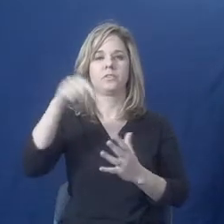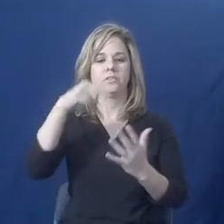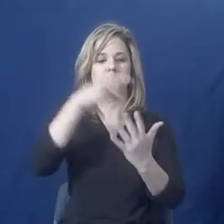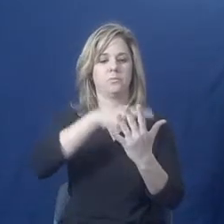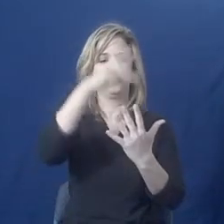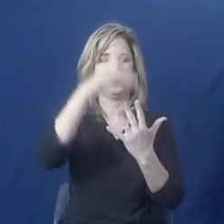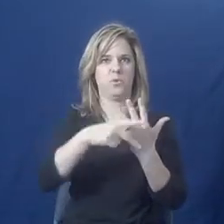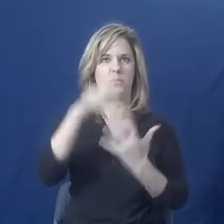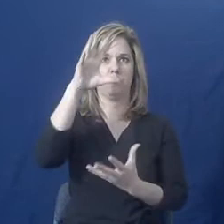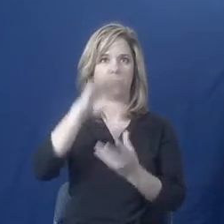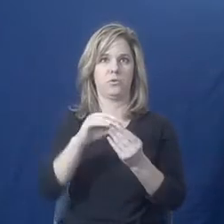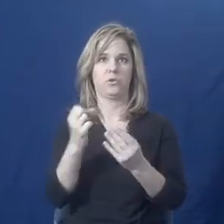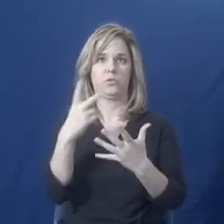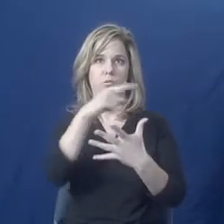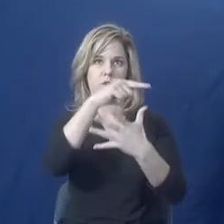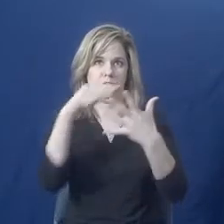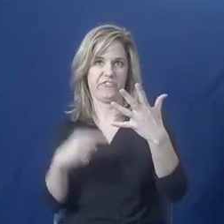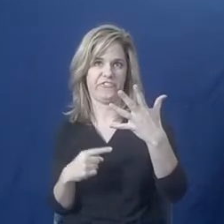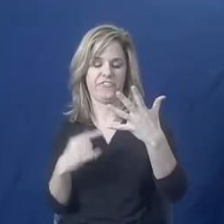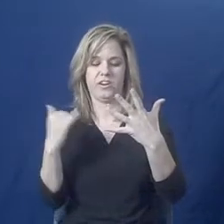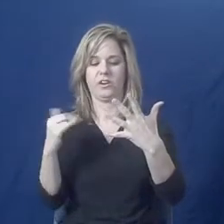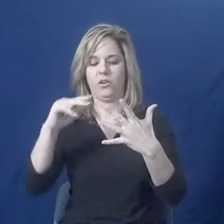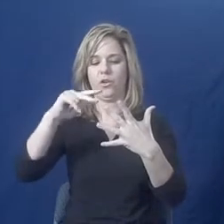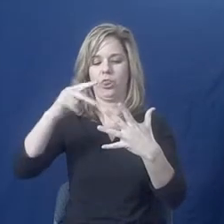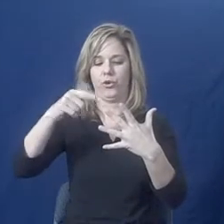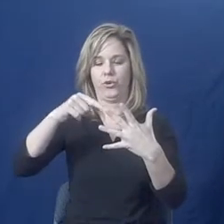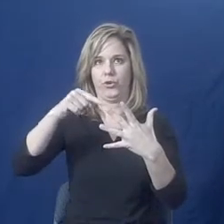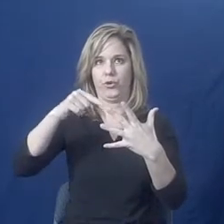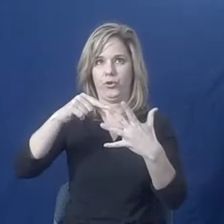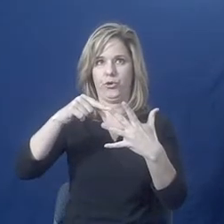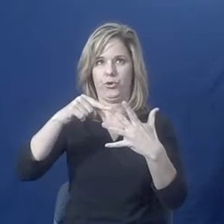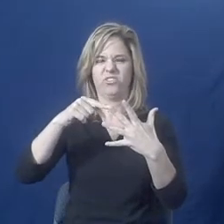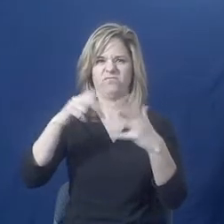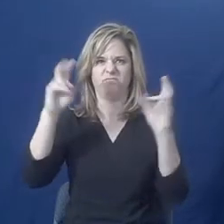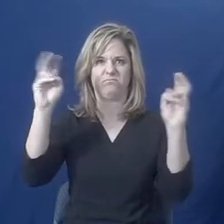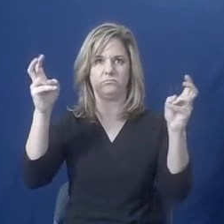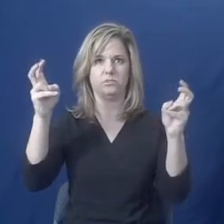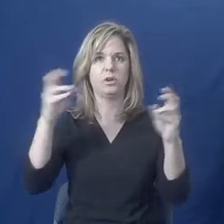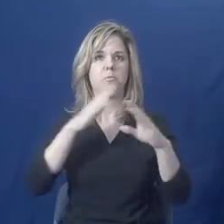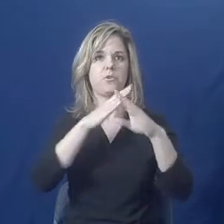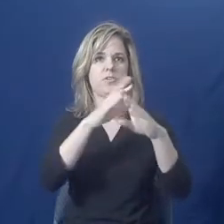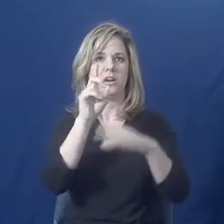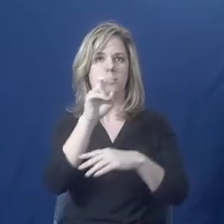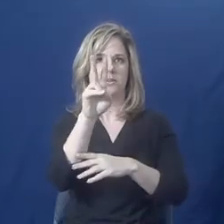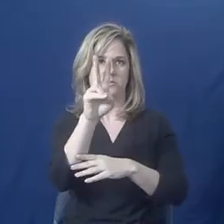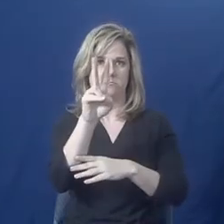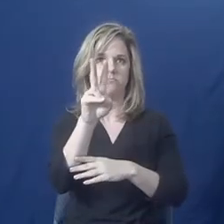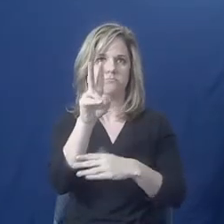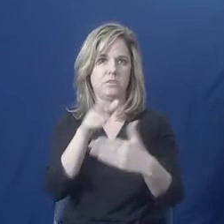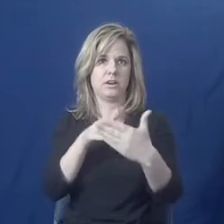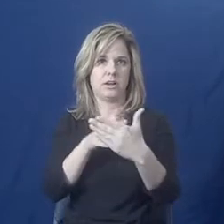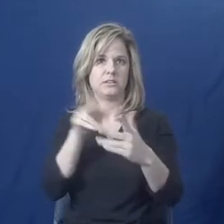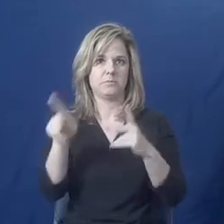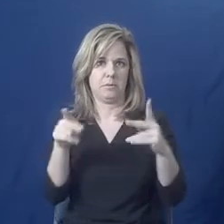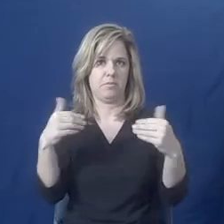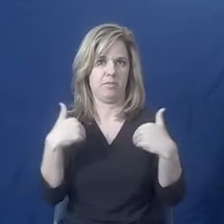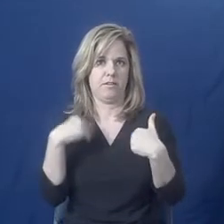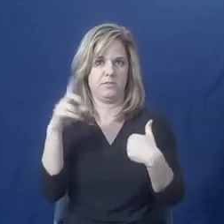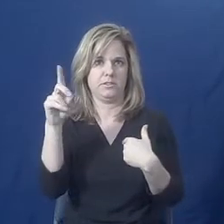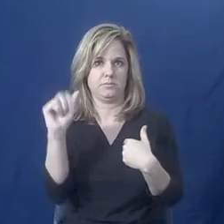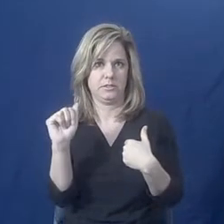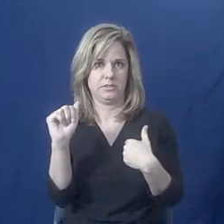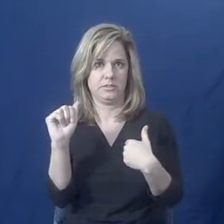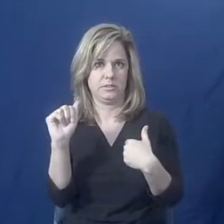for the third part of our 12 series on preventing domestic violence among